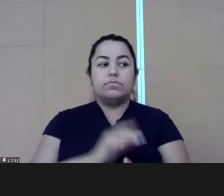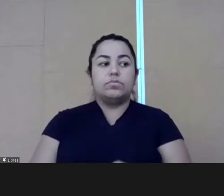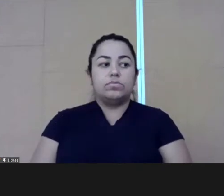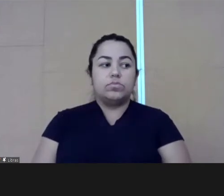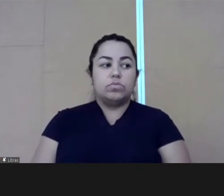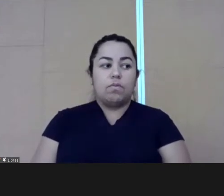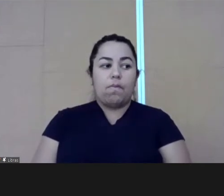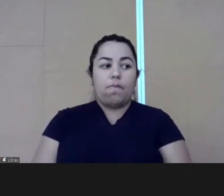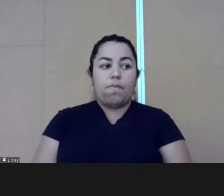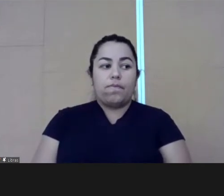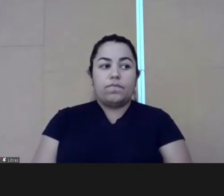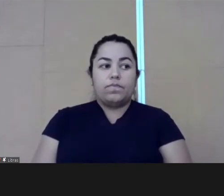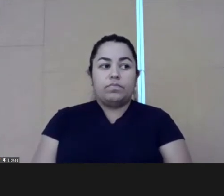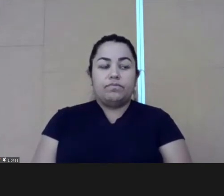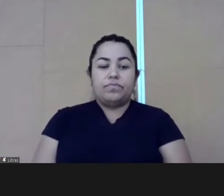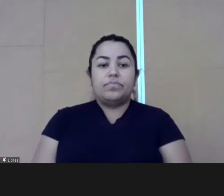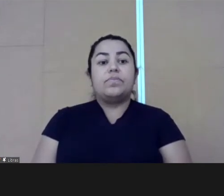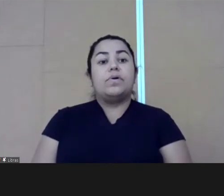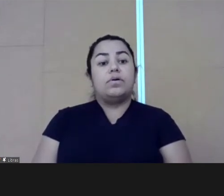we're talking about.